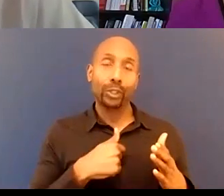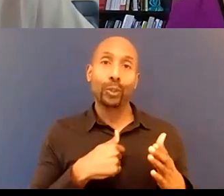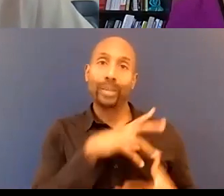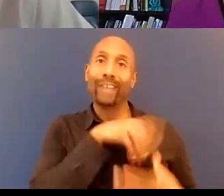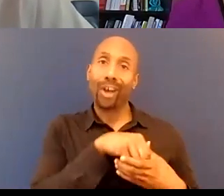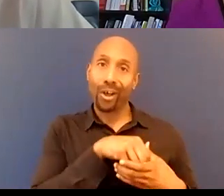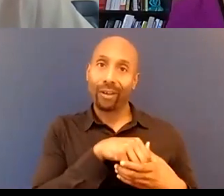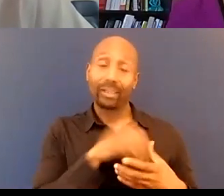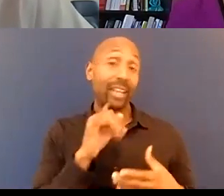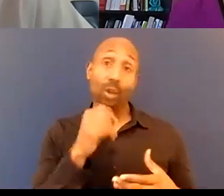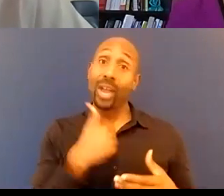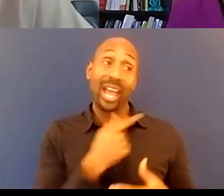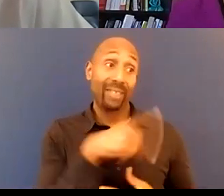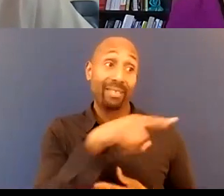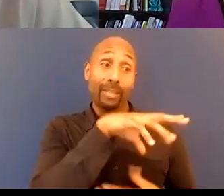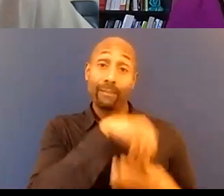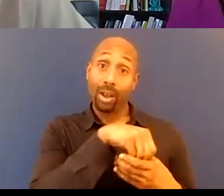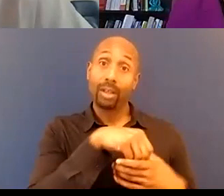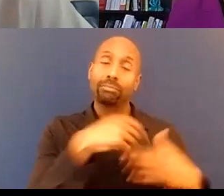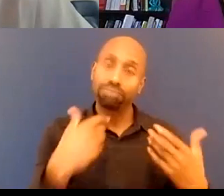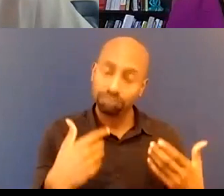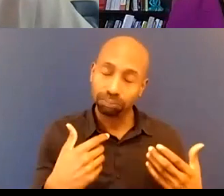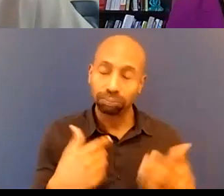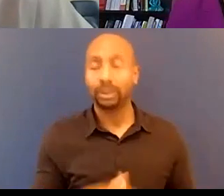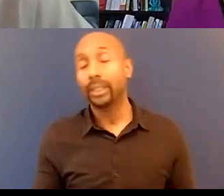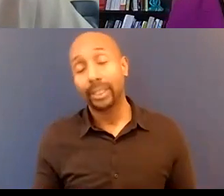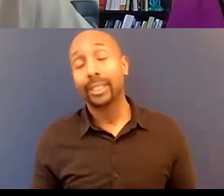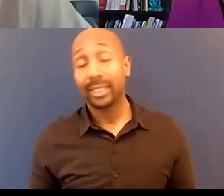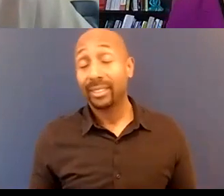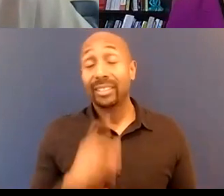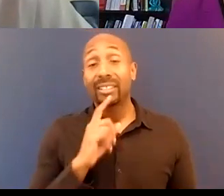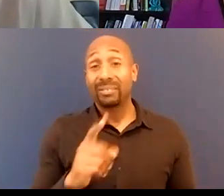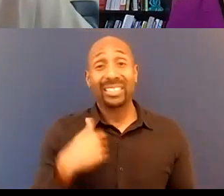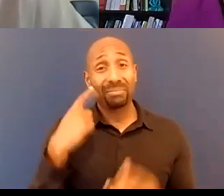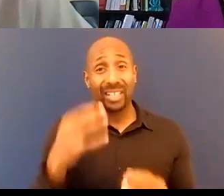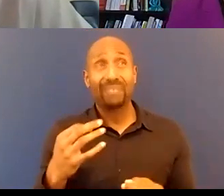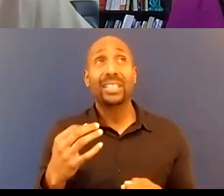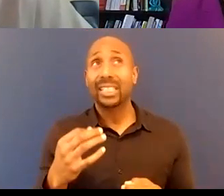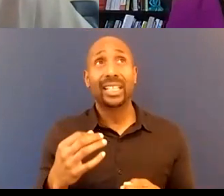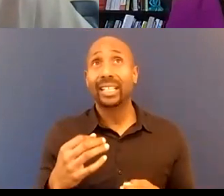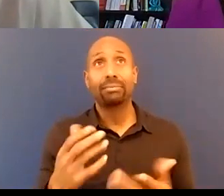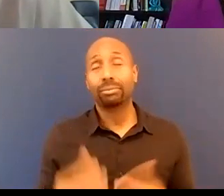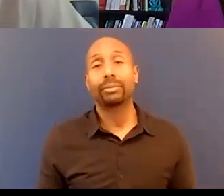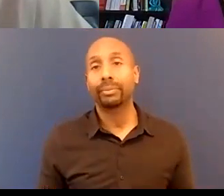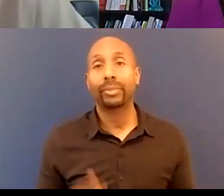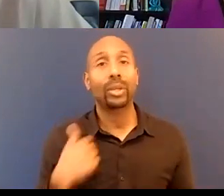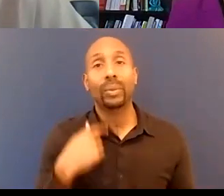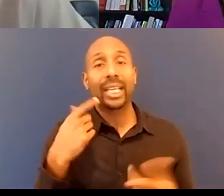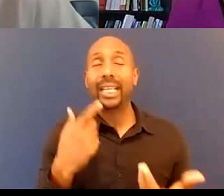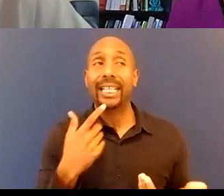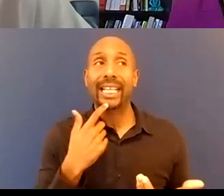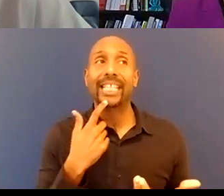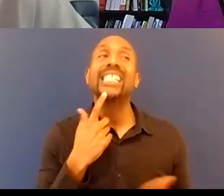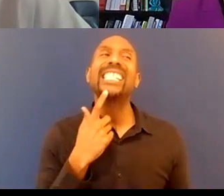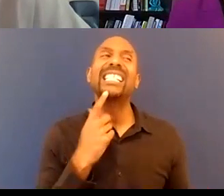don't have buy-in from leadership we i'm pretty sure we've turned down uh jobs because we couldn't get that